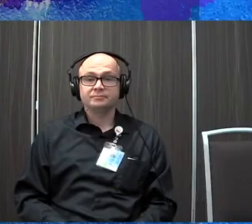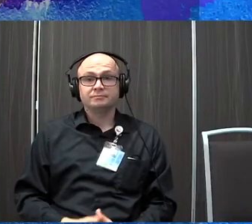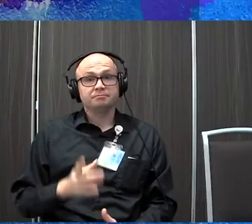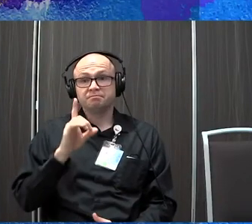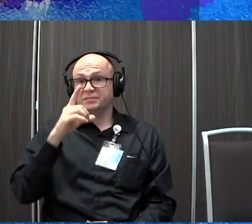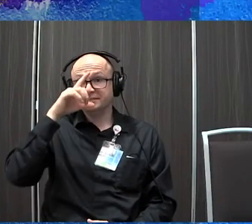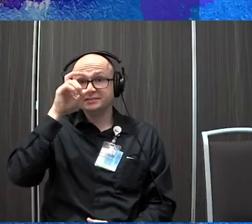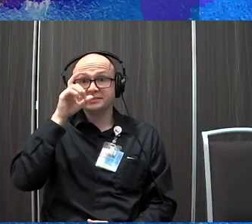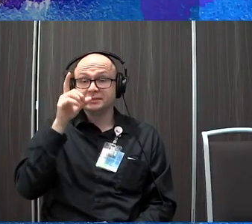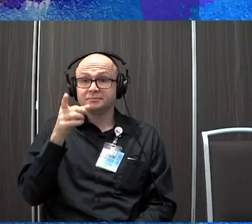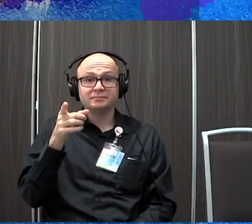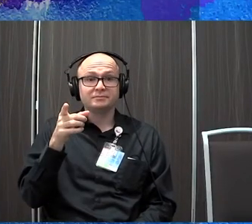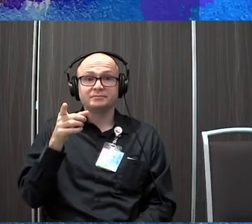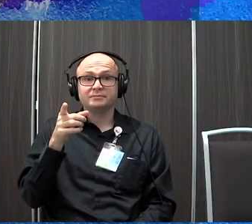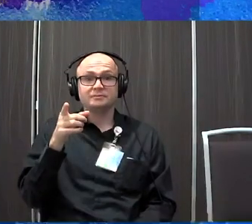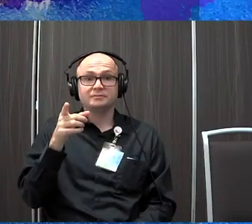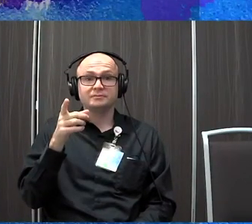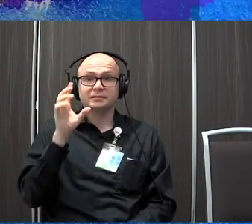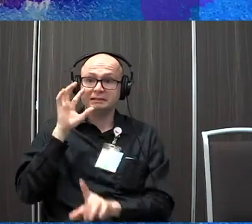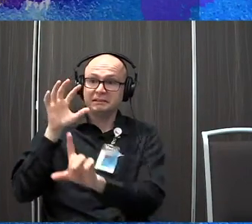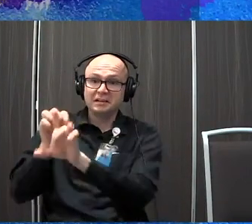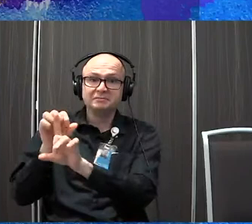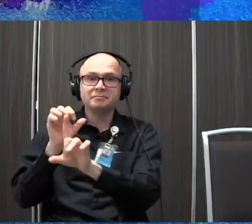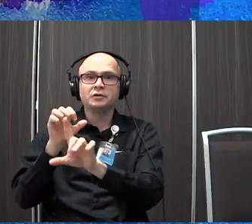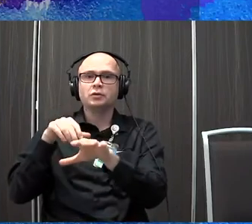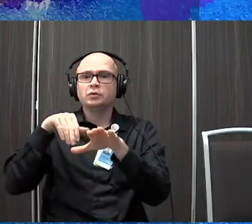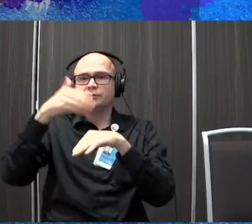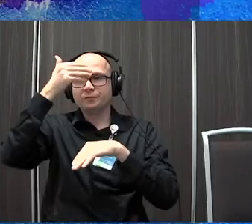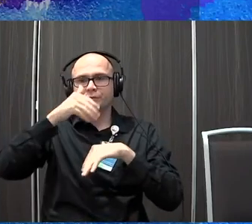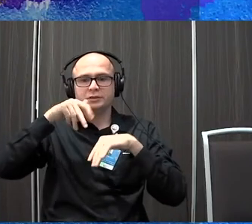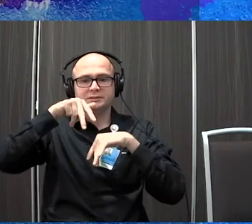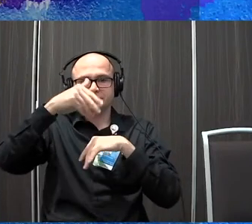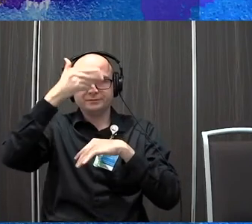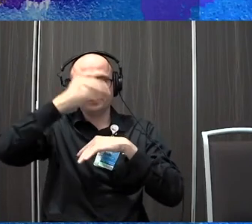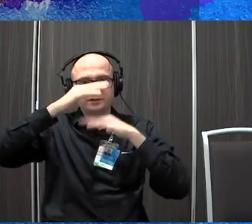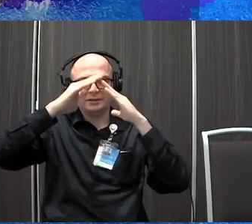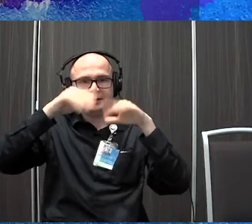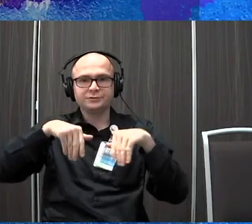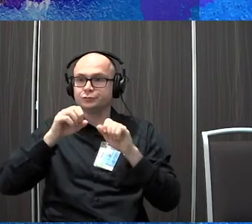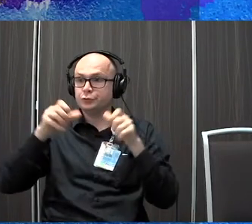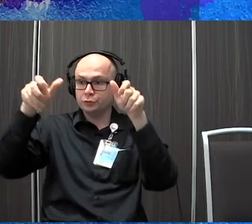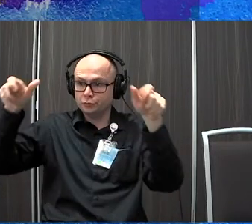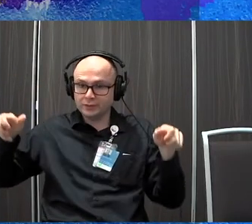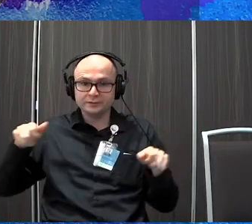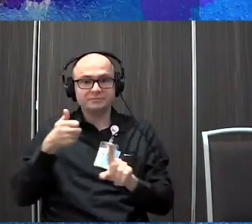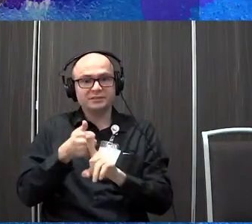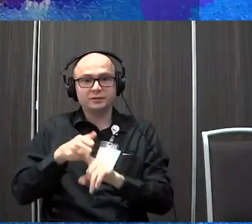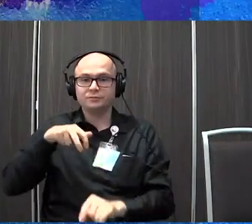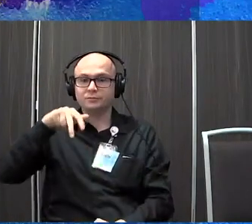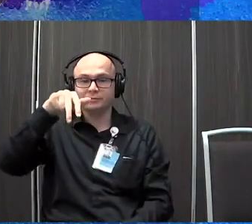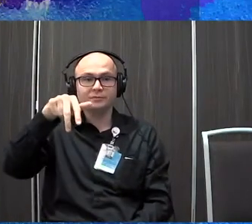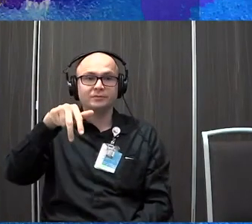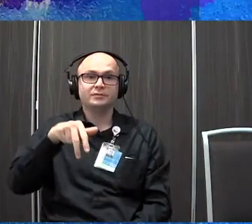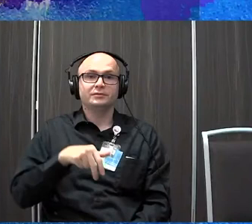summer, he, we caught him walking up the front stairs to our house with knit, there's no rails by himself. So